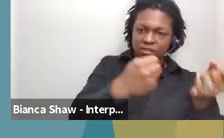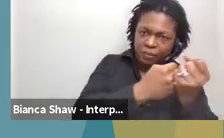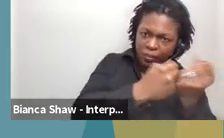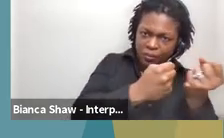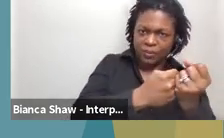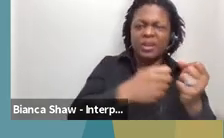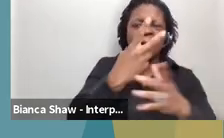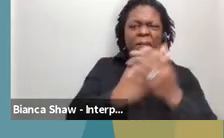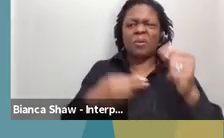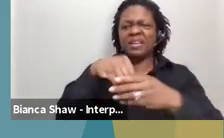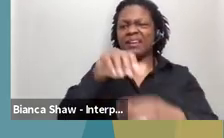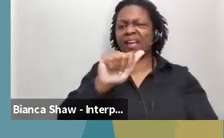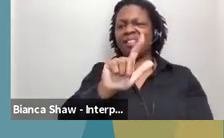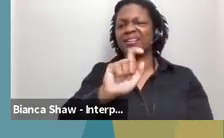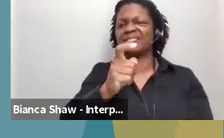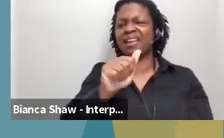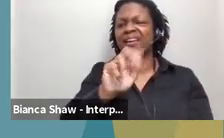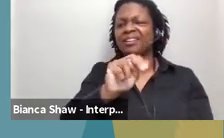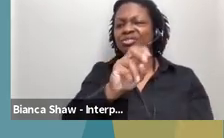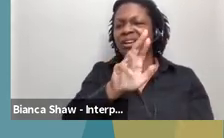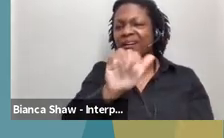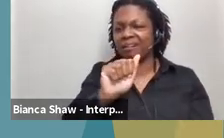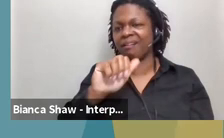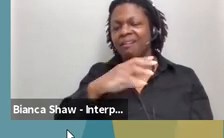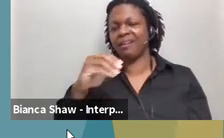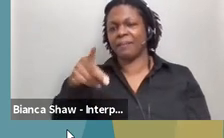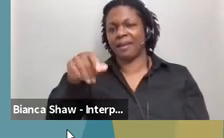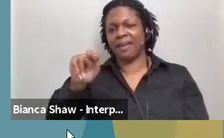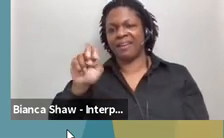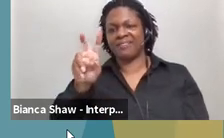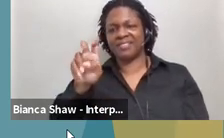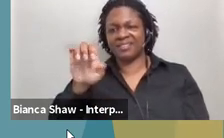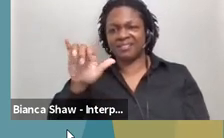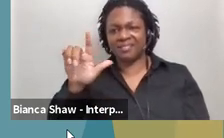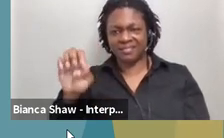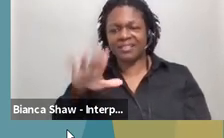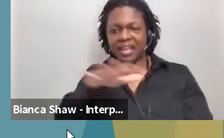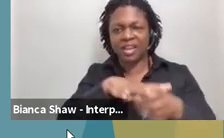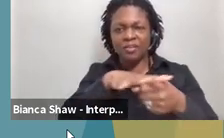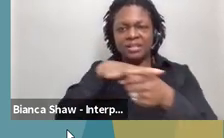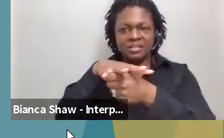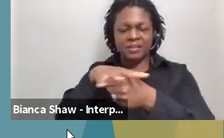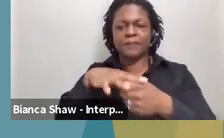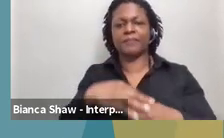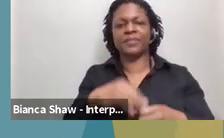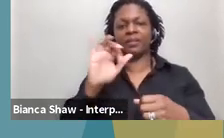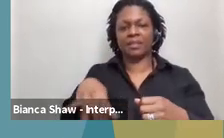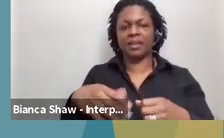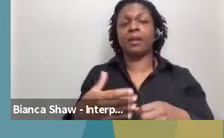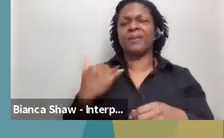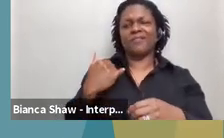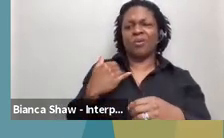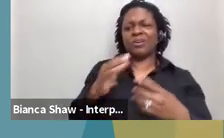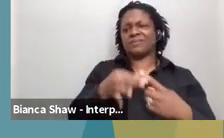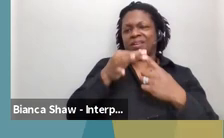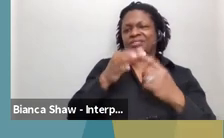Alexandria Pineville area and, um, central Louisiana supports and services center used to be known as the Louisiana special